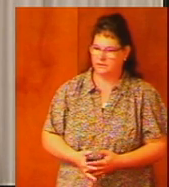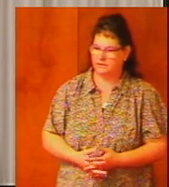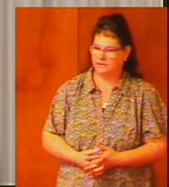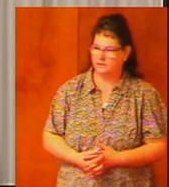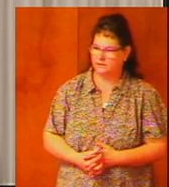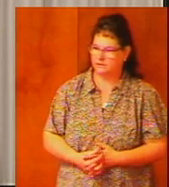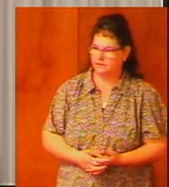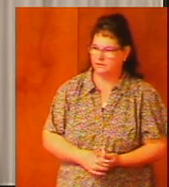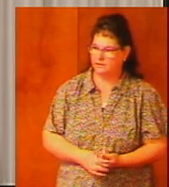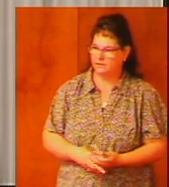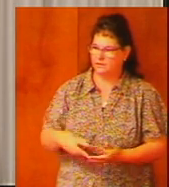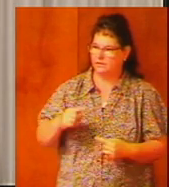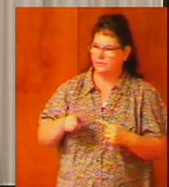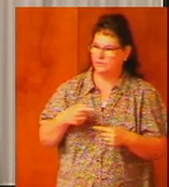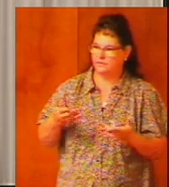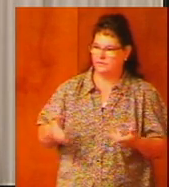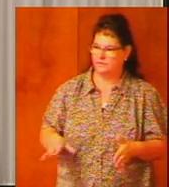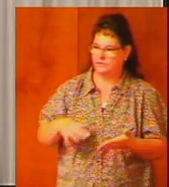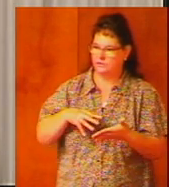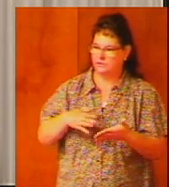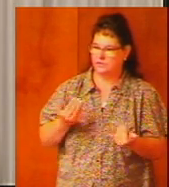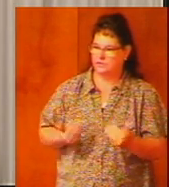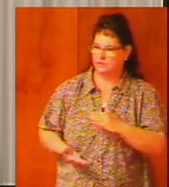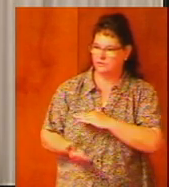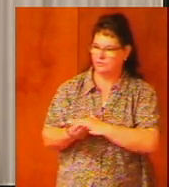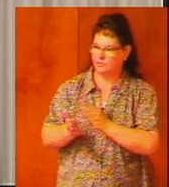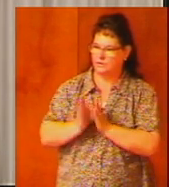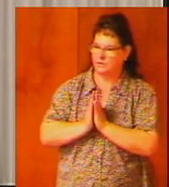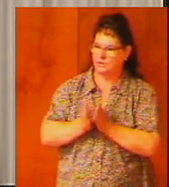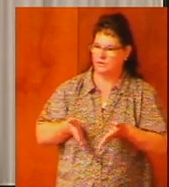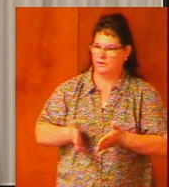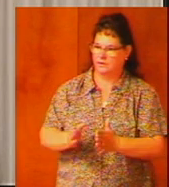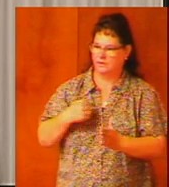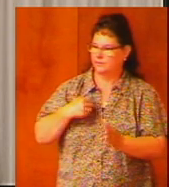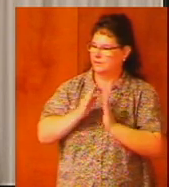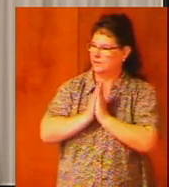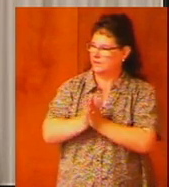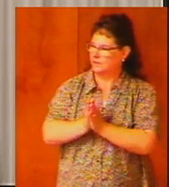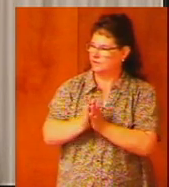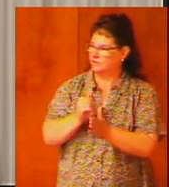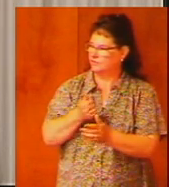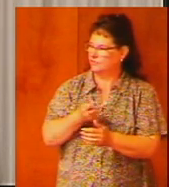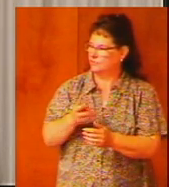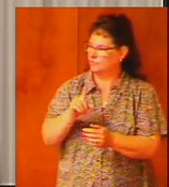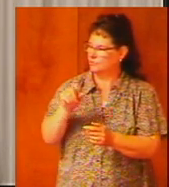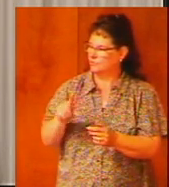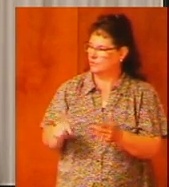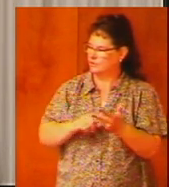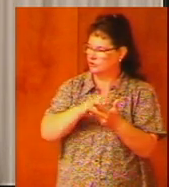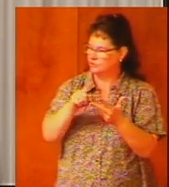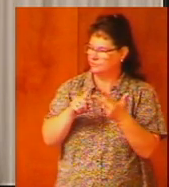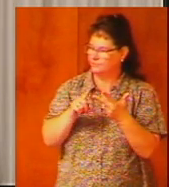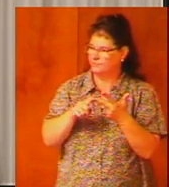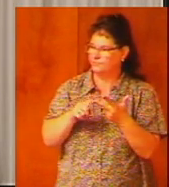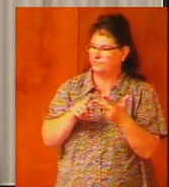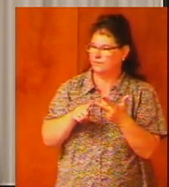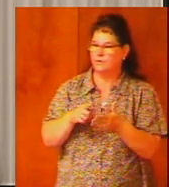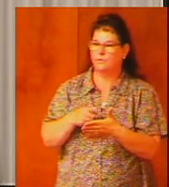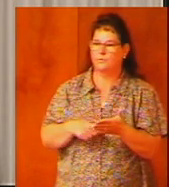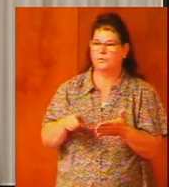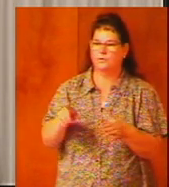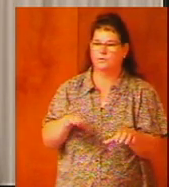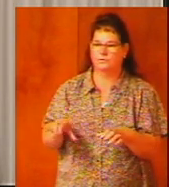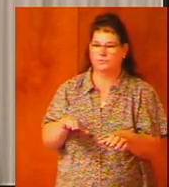as we conclude our study this morning let me ask you a couple of questions what have you been